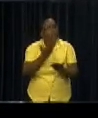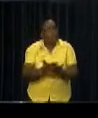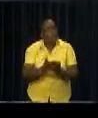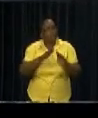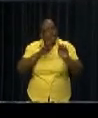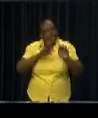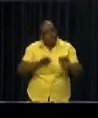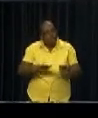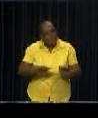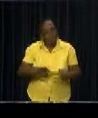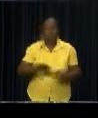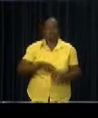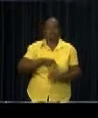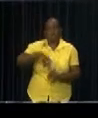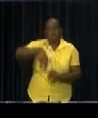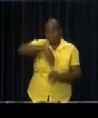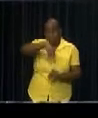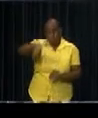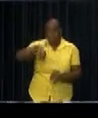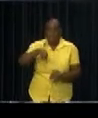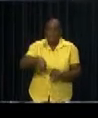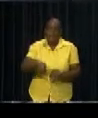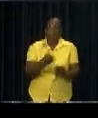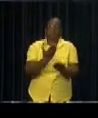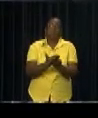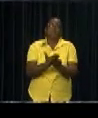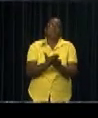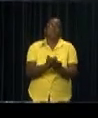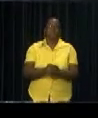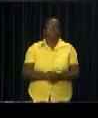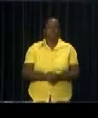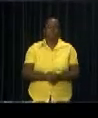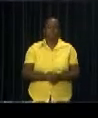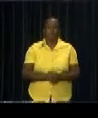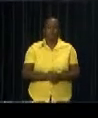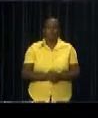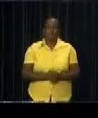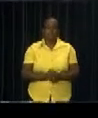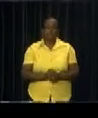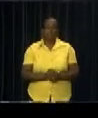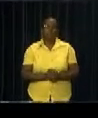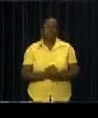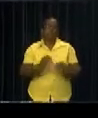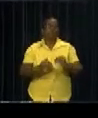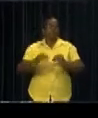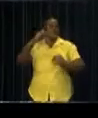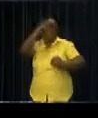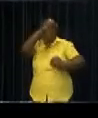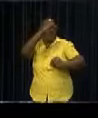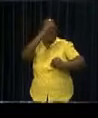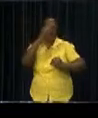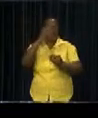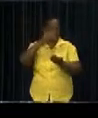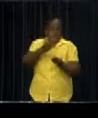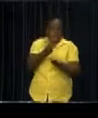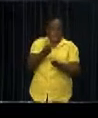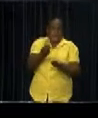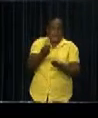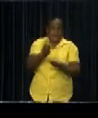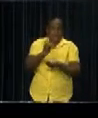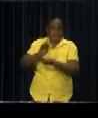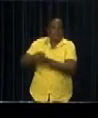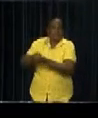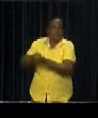calm in the monetary field. Increase in cash reserves is one of the measures to regulate the consumer behaviour. The